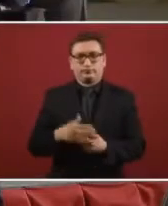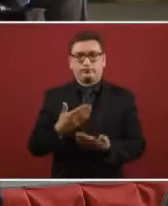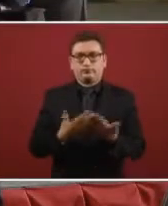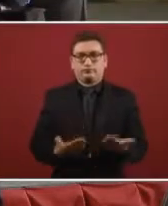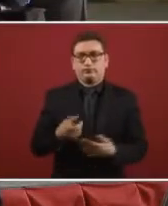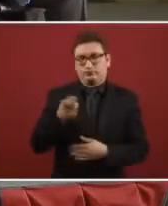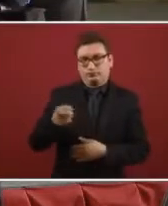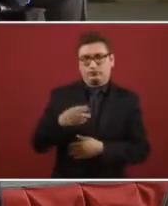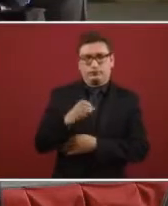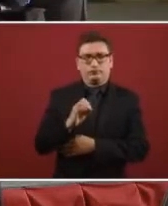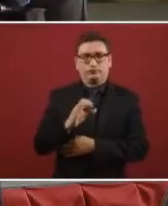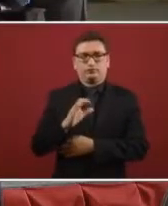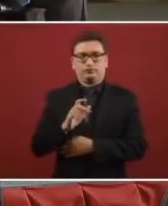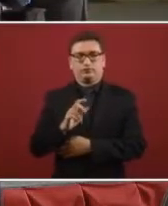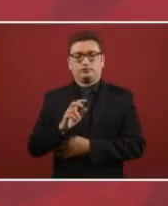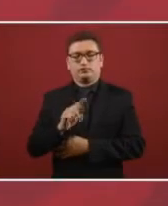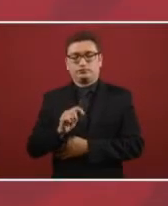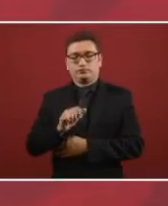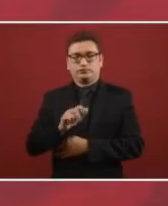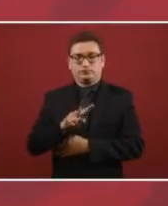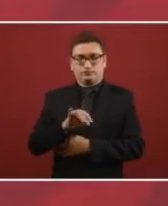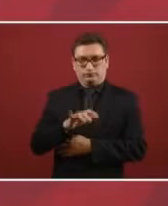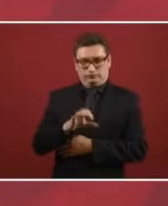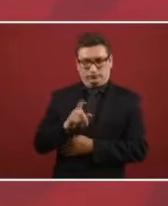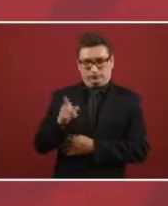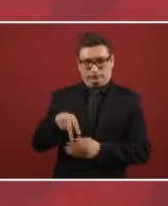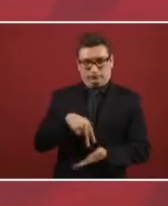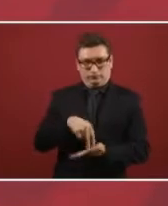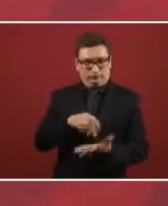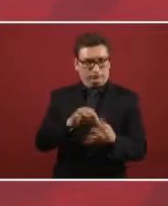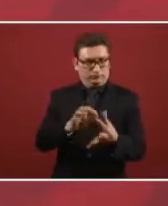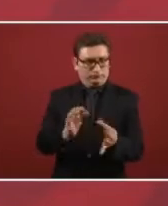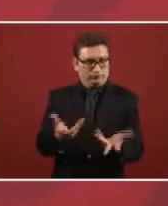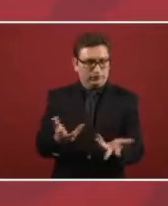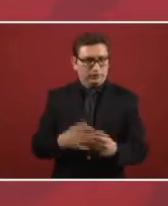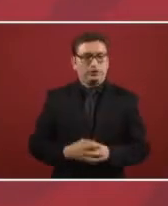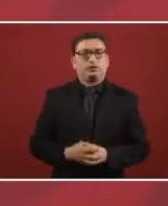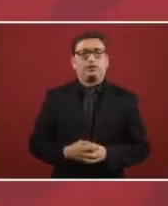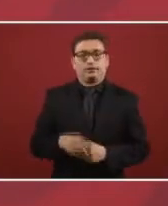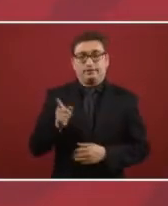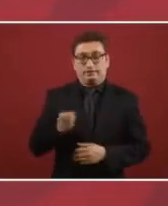and Octavio will talk to you about that how much